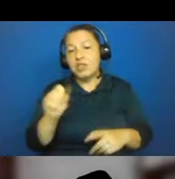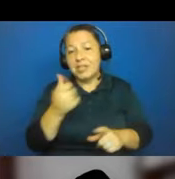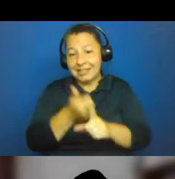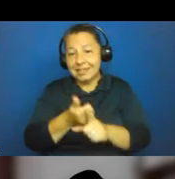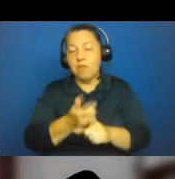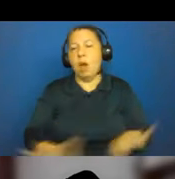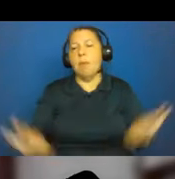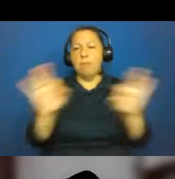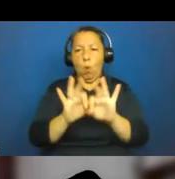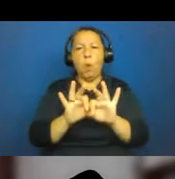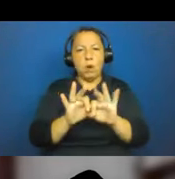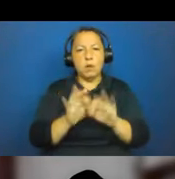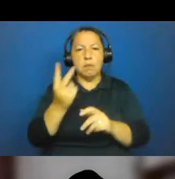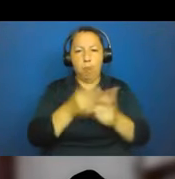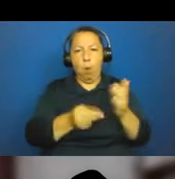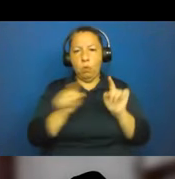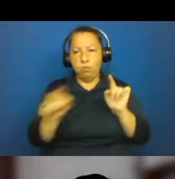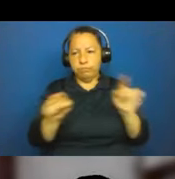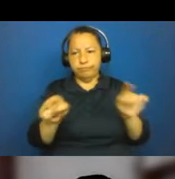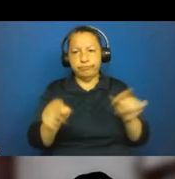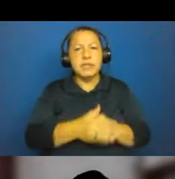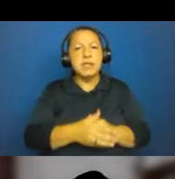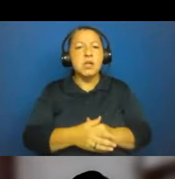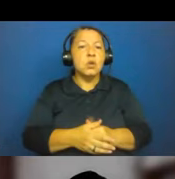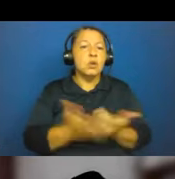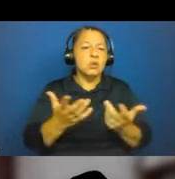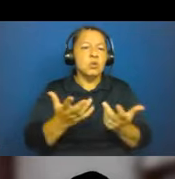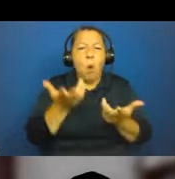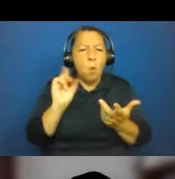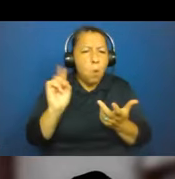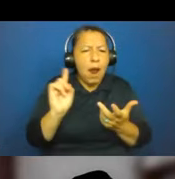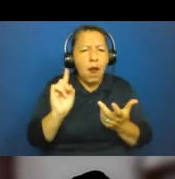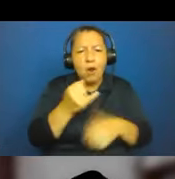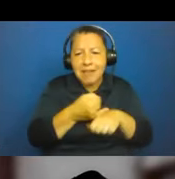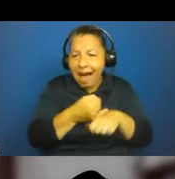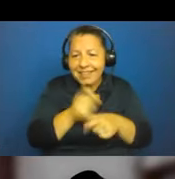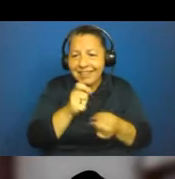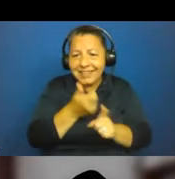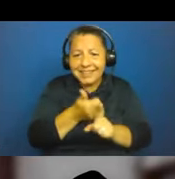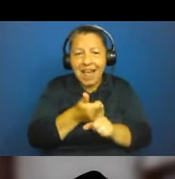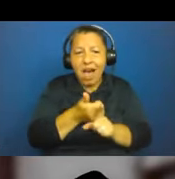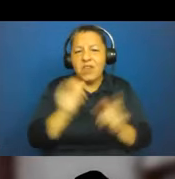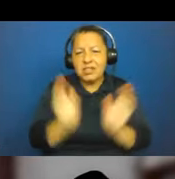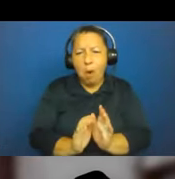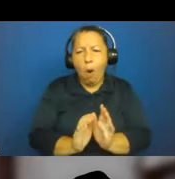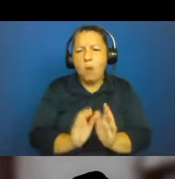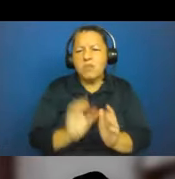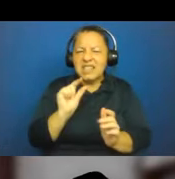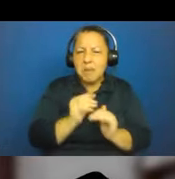This is just very briefly situate the island, very small island, just over 2000 kilometres squared